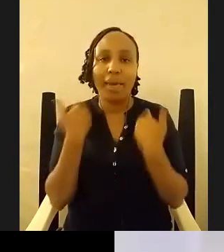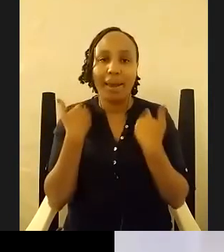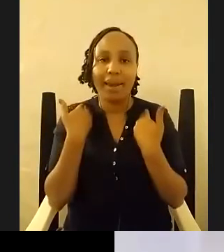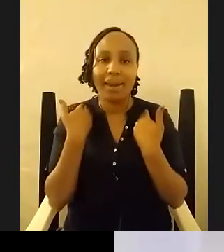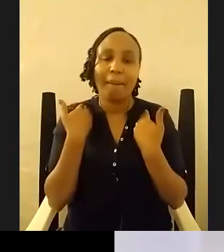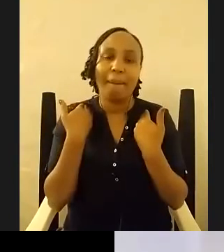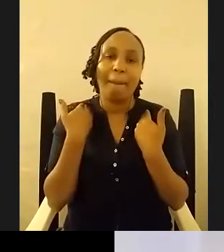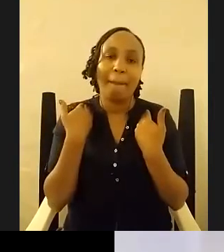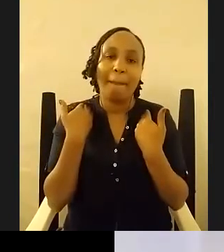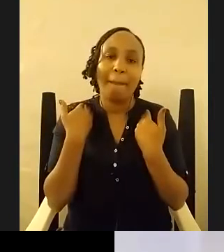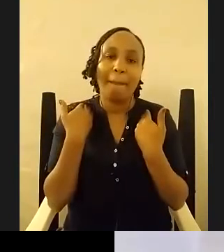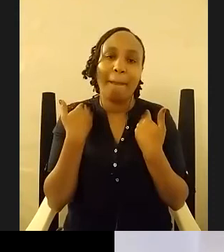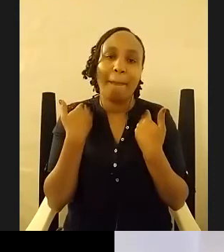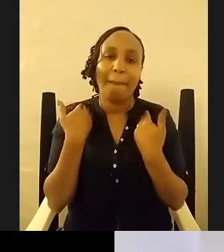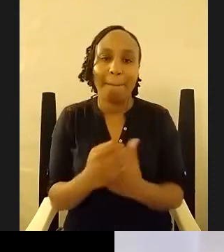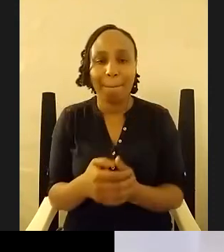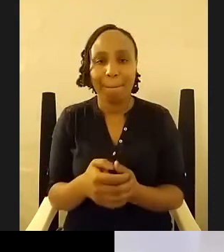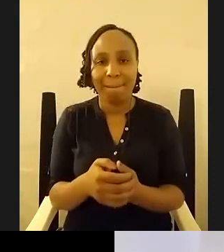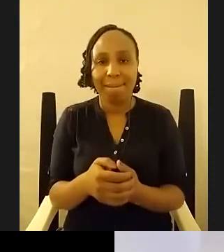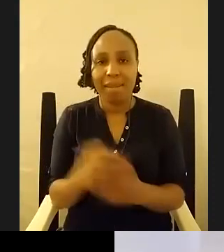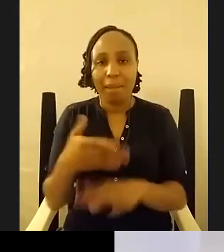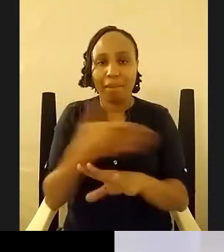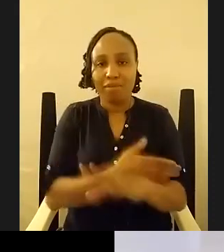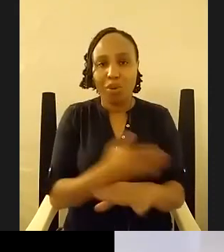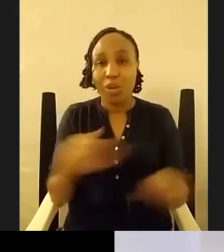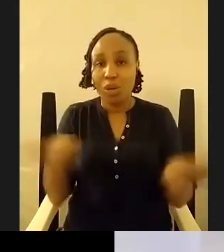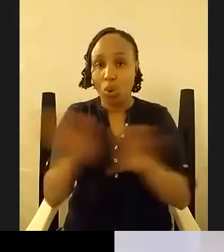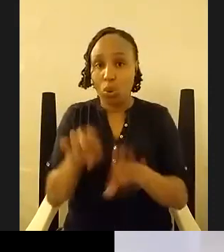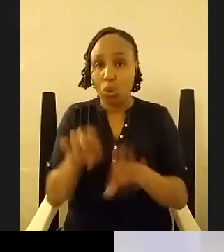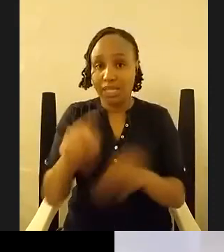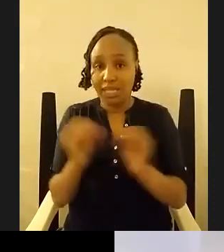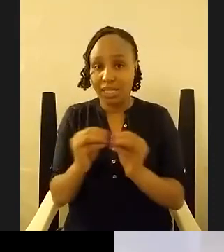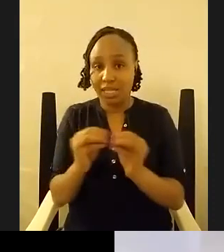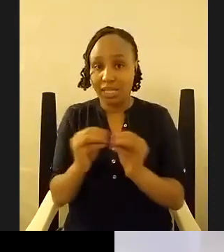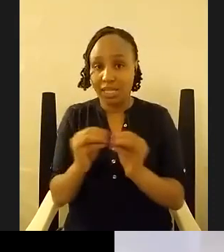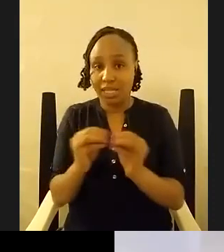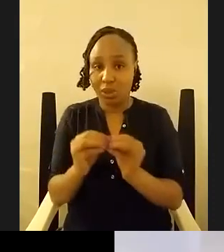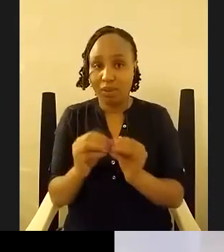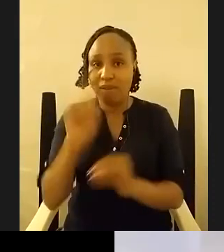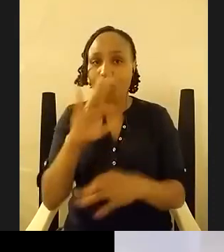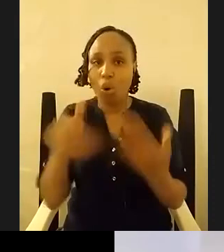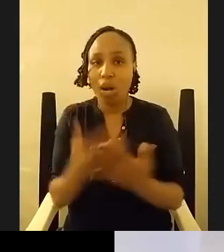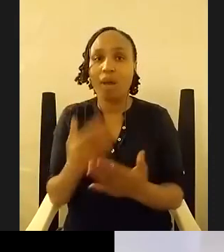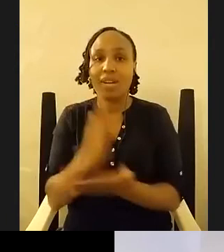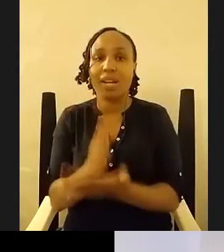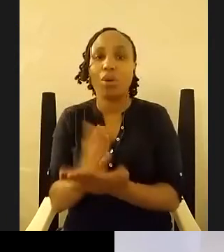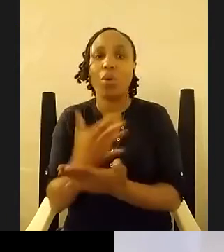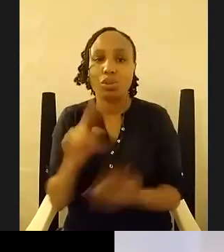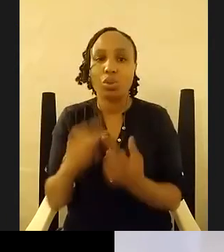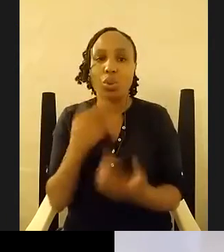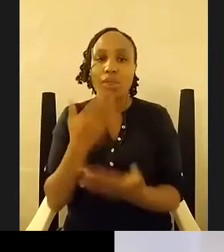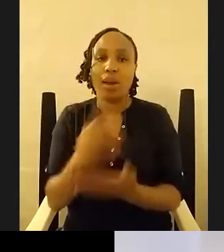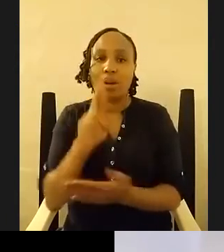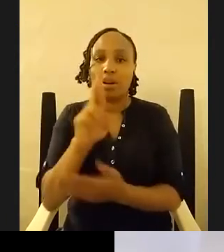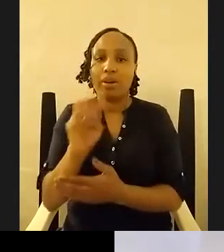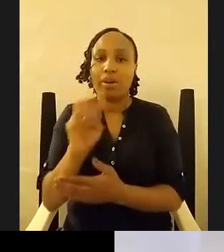um before we conclude this session um first of all i'd really like to thank you know remy for joining us for this